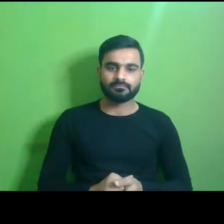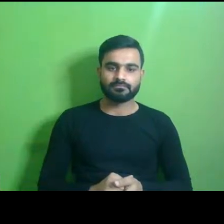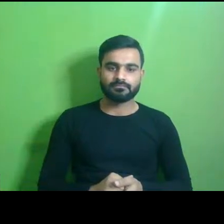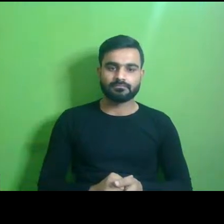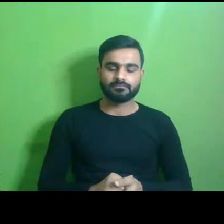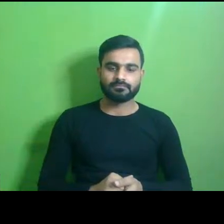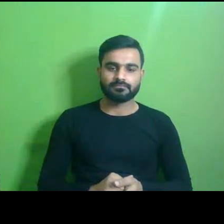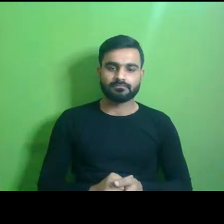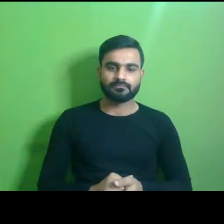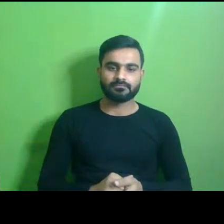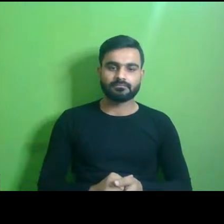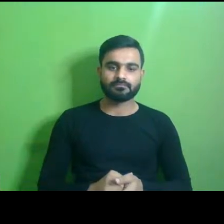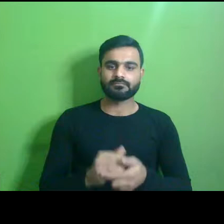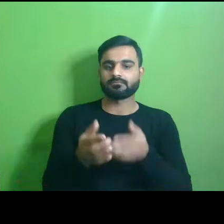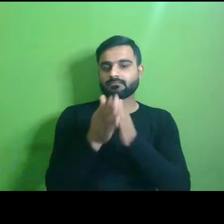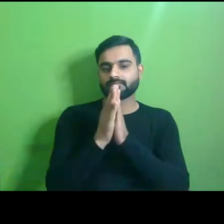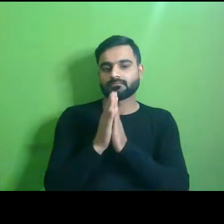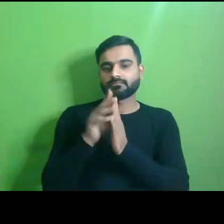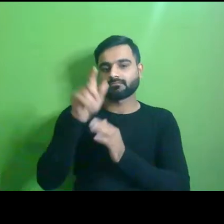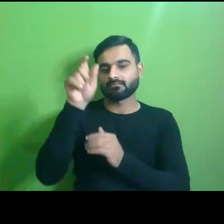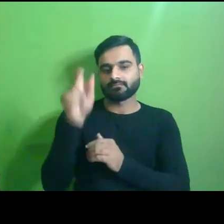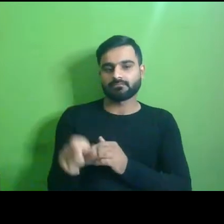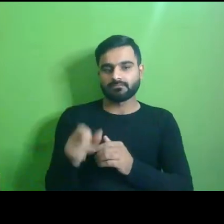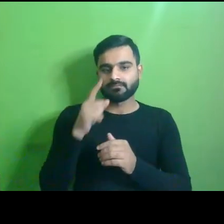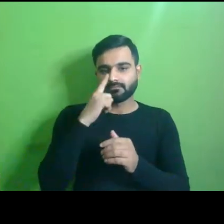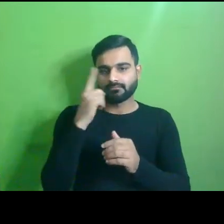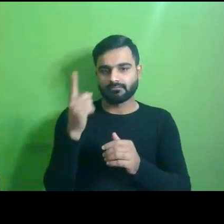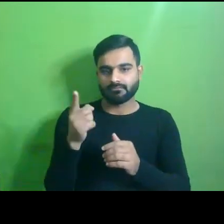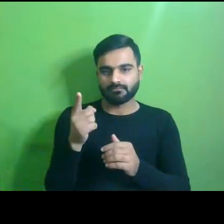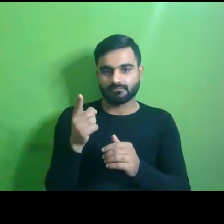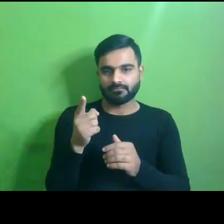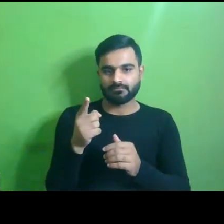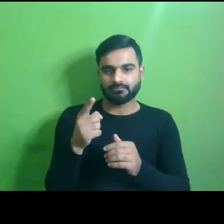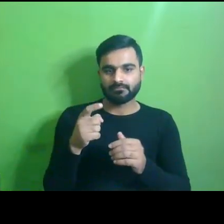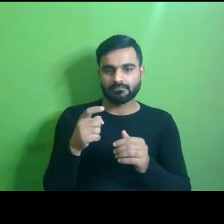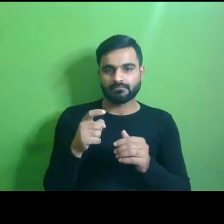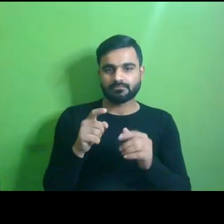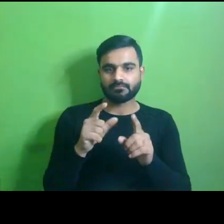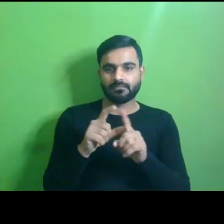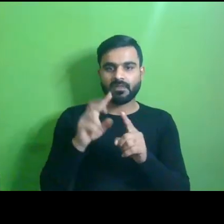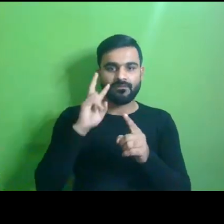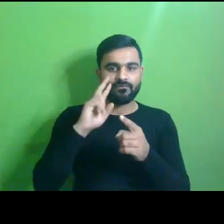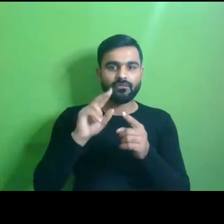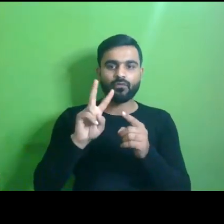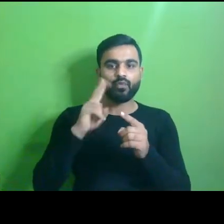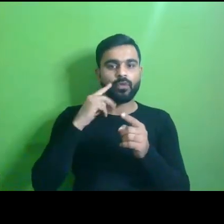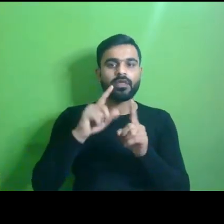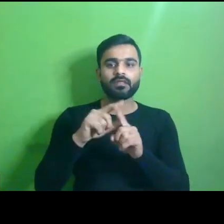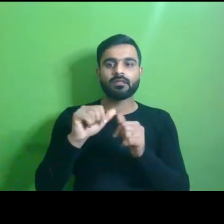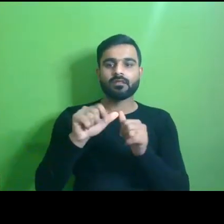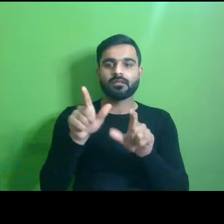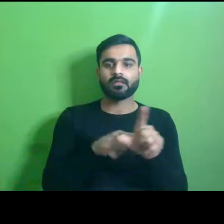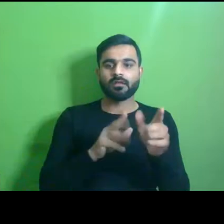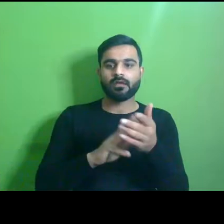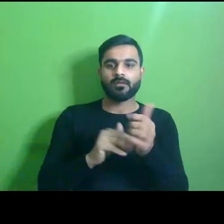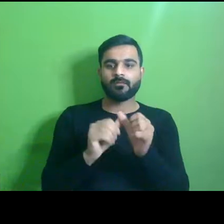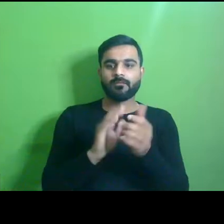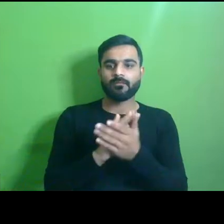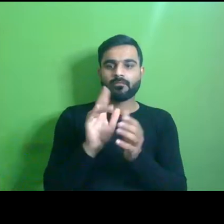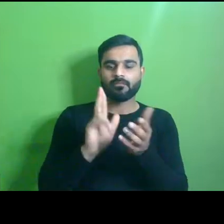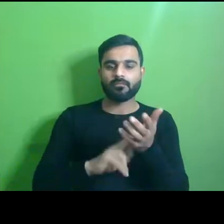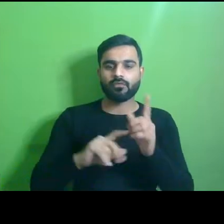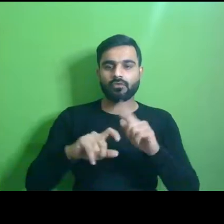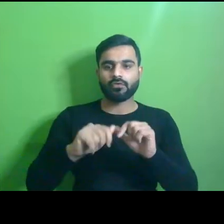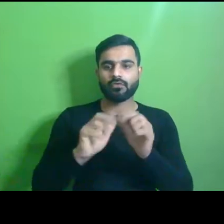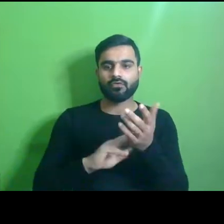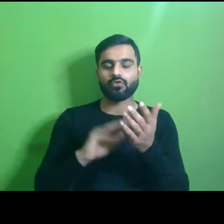And would like to request Miss Vidya Mohan Kumar, Founder, Urban Design